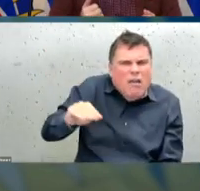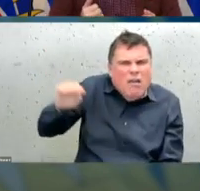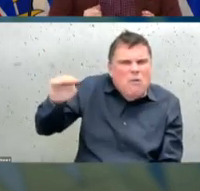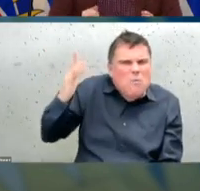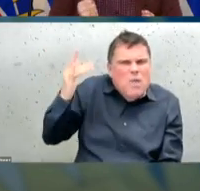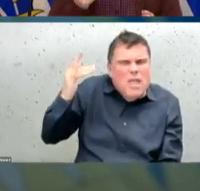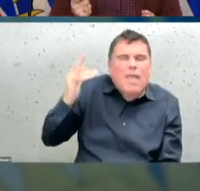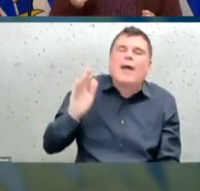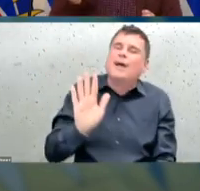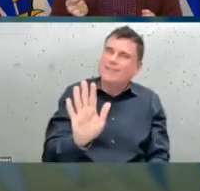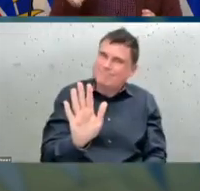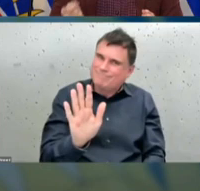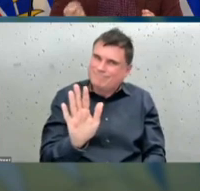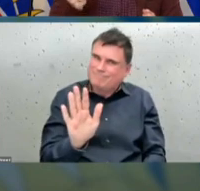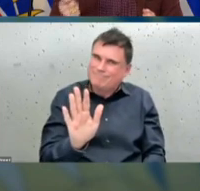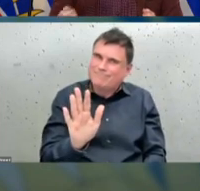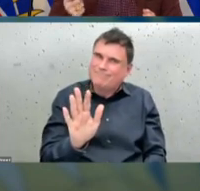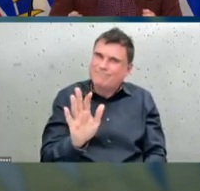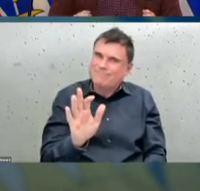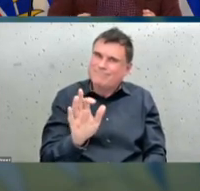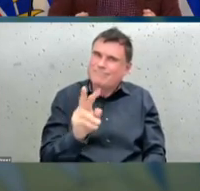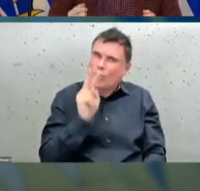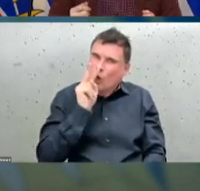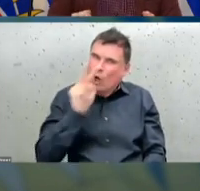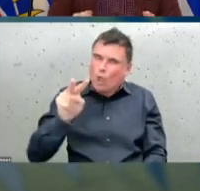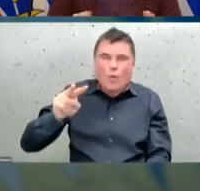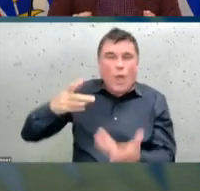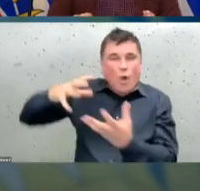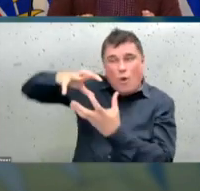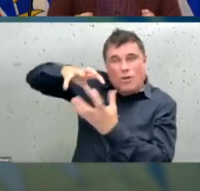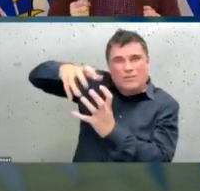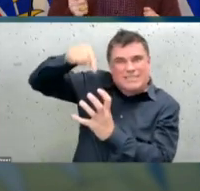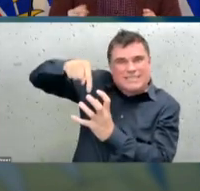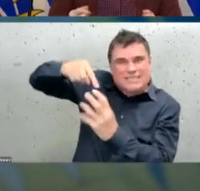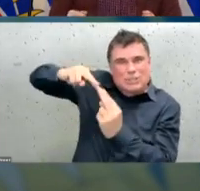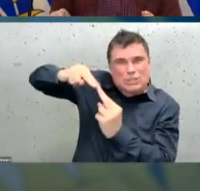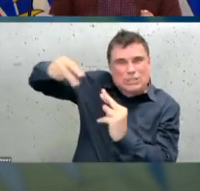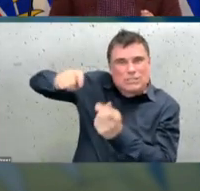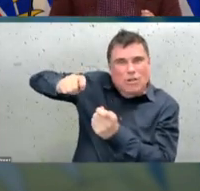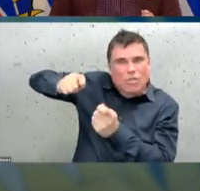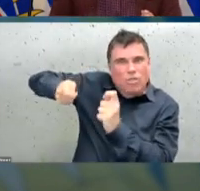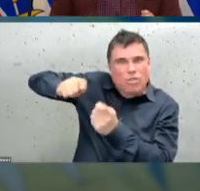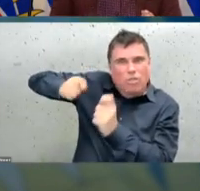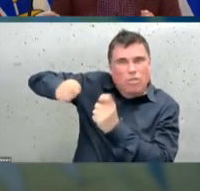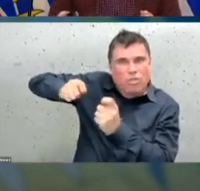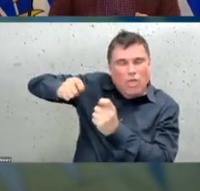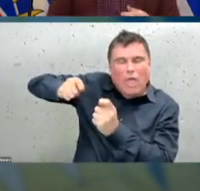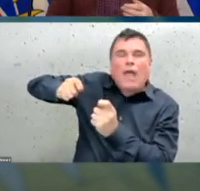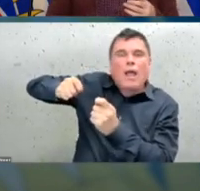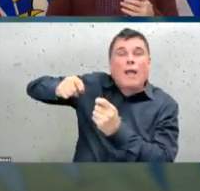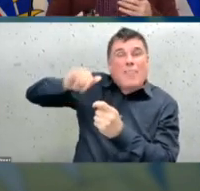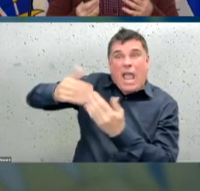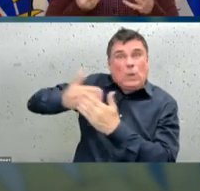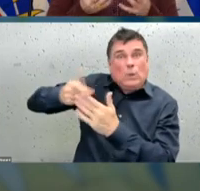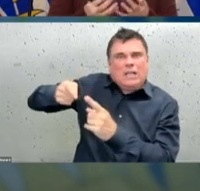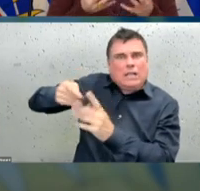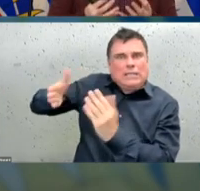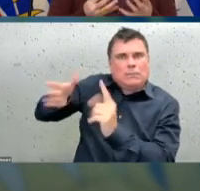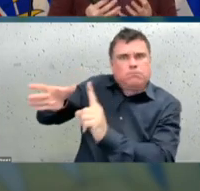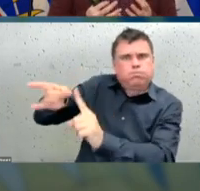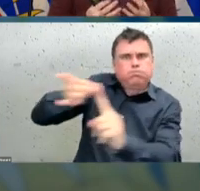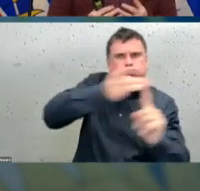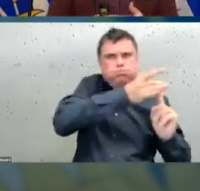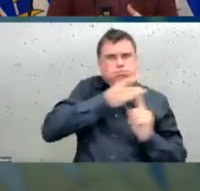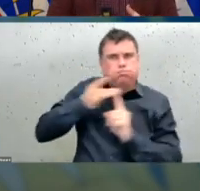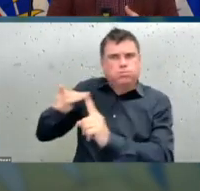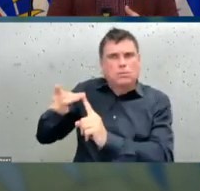transmissible and is causing more severe illness in younger people and in people who aren't vaccinated. And if we had not had